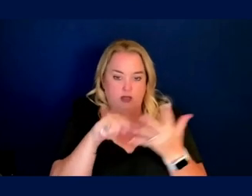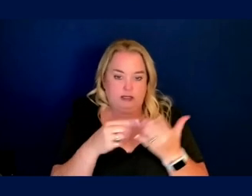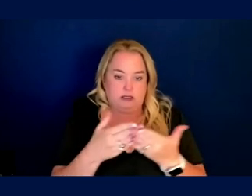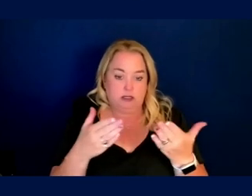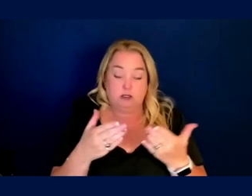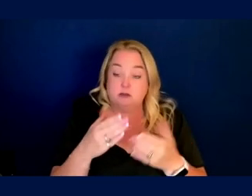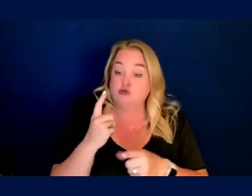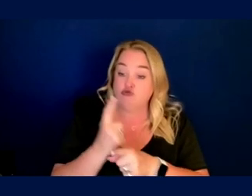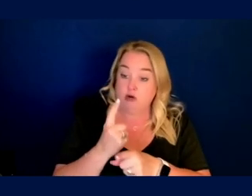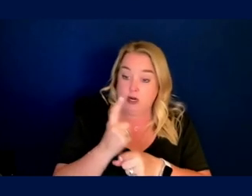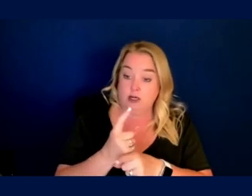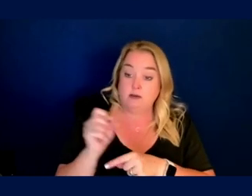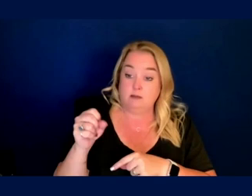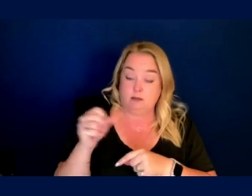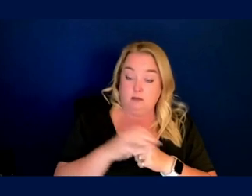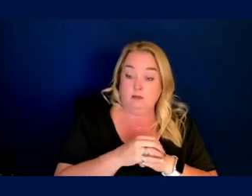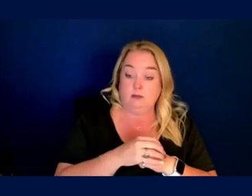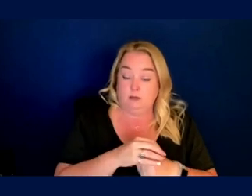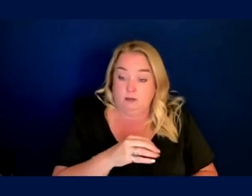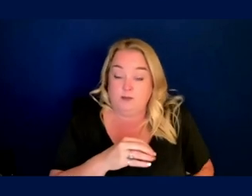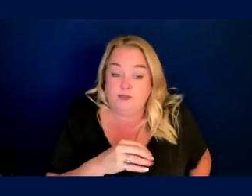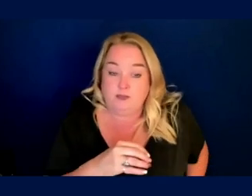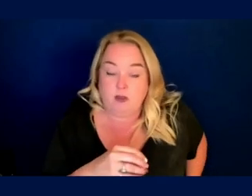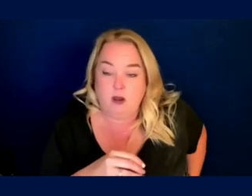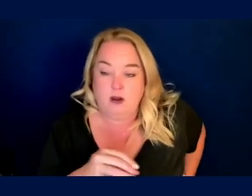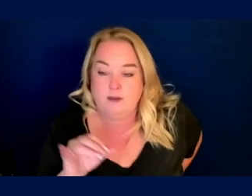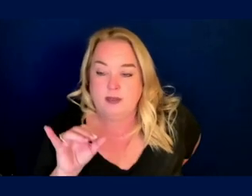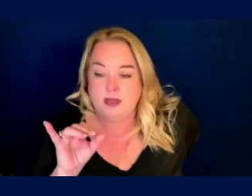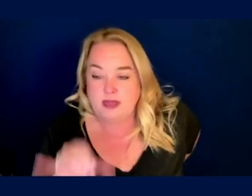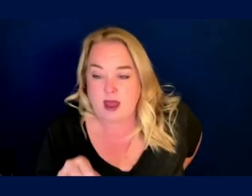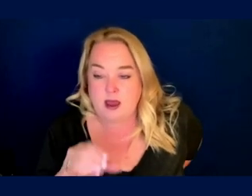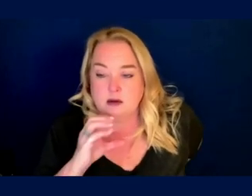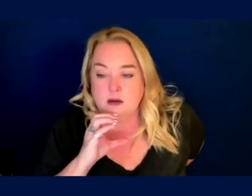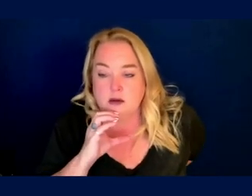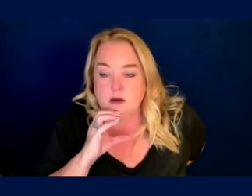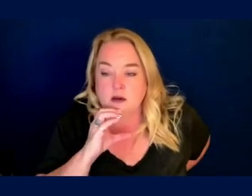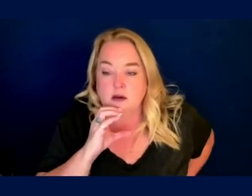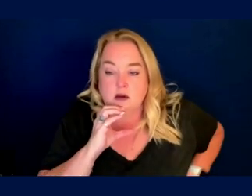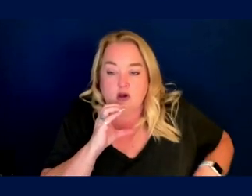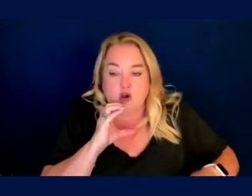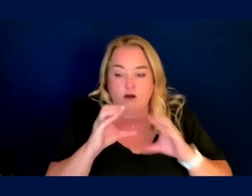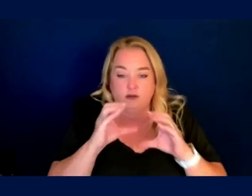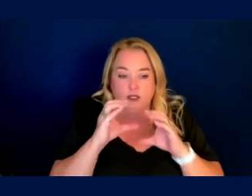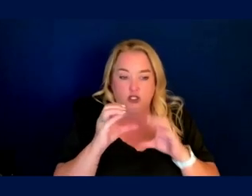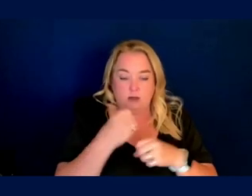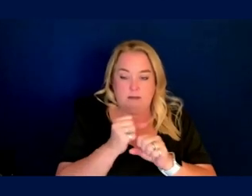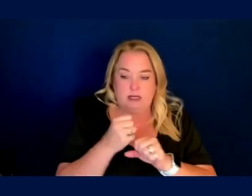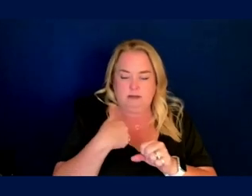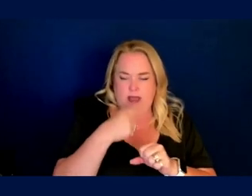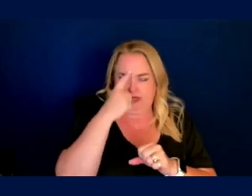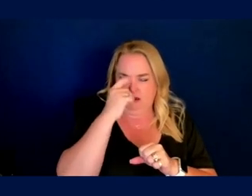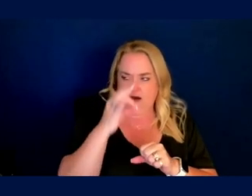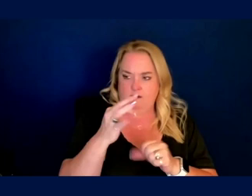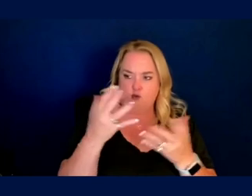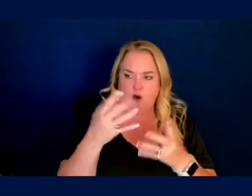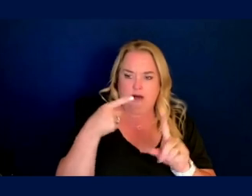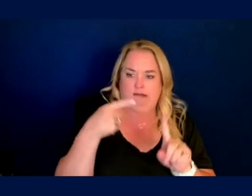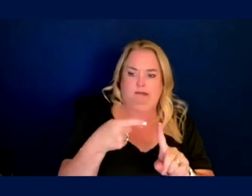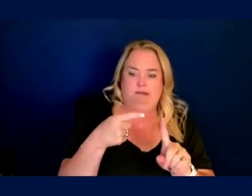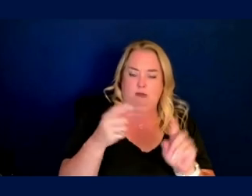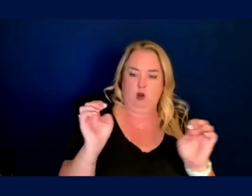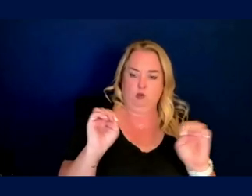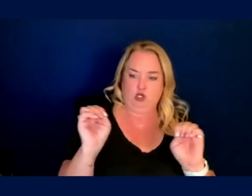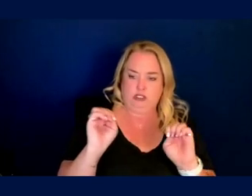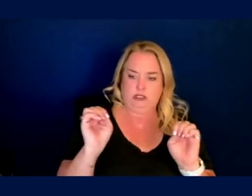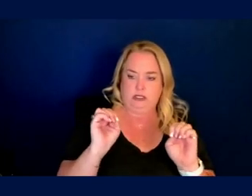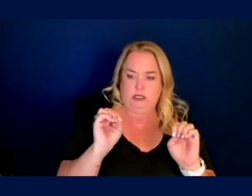Absolutely. Um, the, this whole conversation just is making me reflect on what are the emergency response protocols on earth